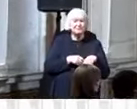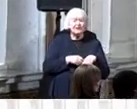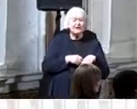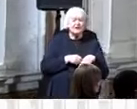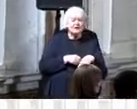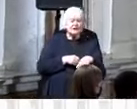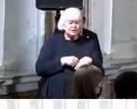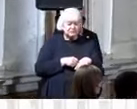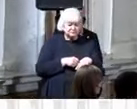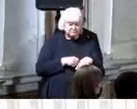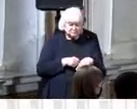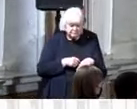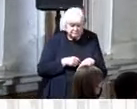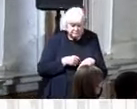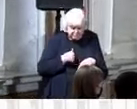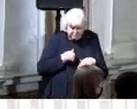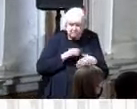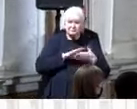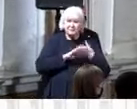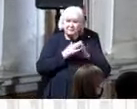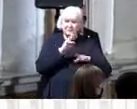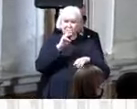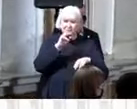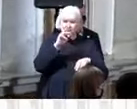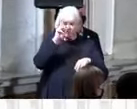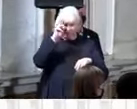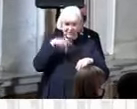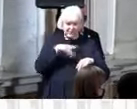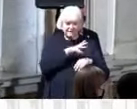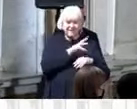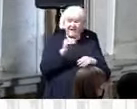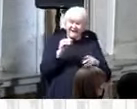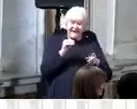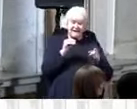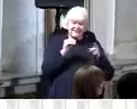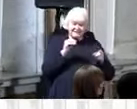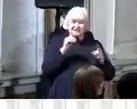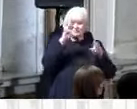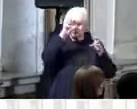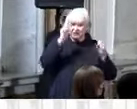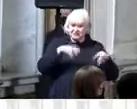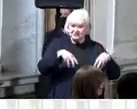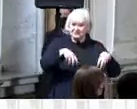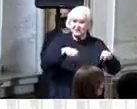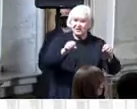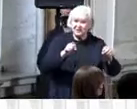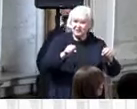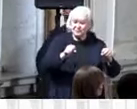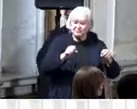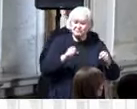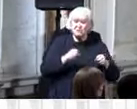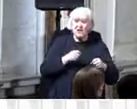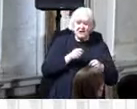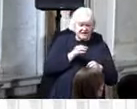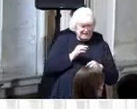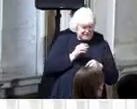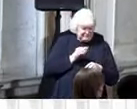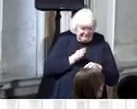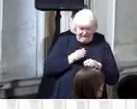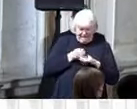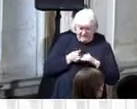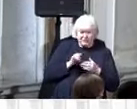office I called the max mass exodus of women from the workforce a national emergency